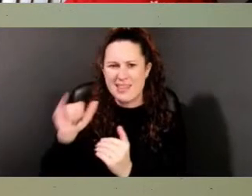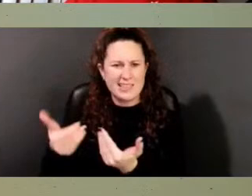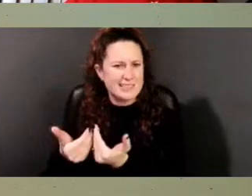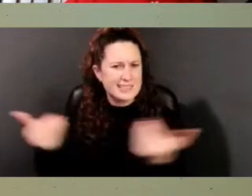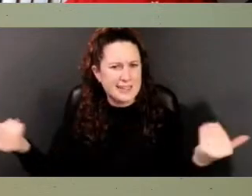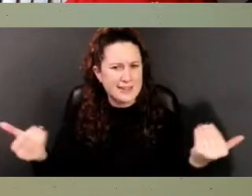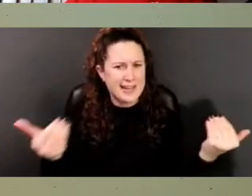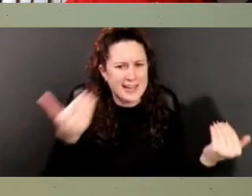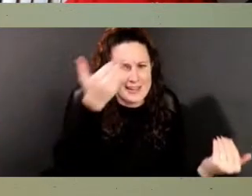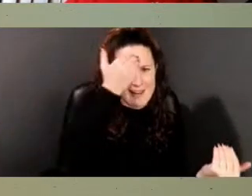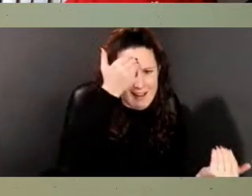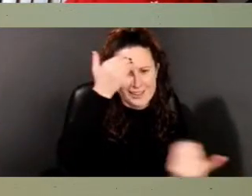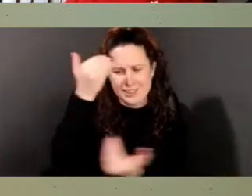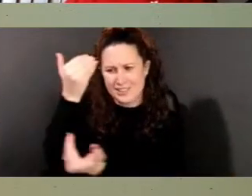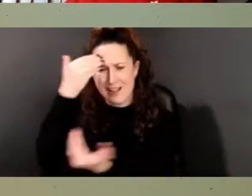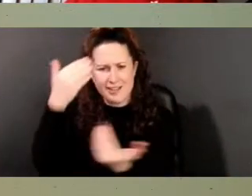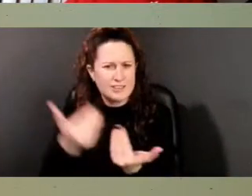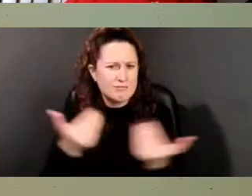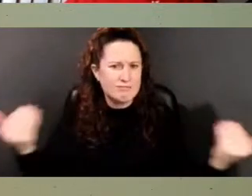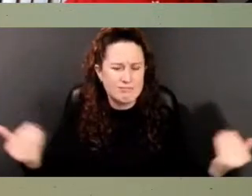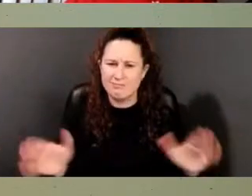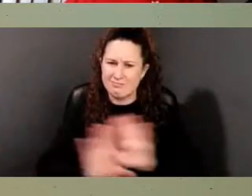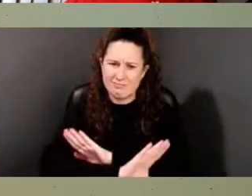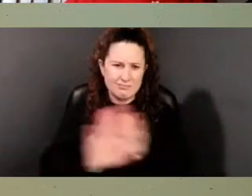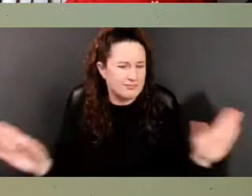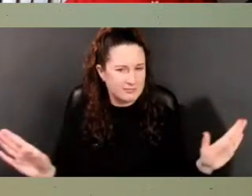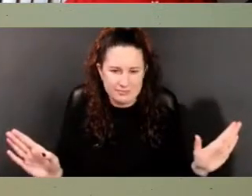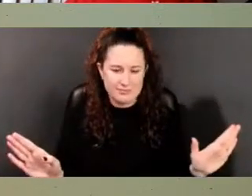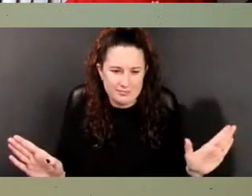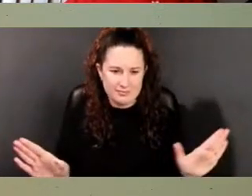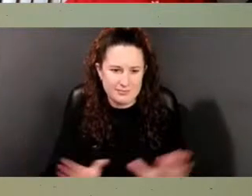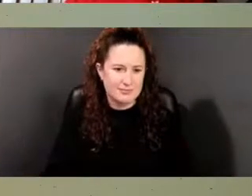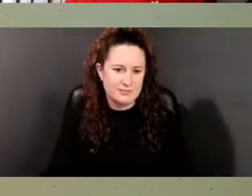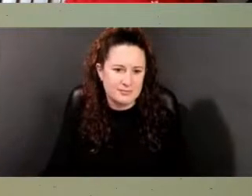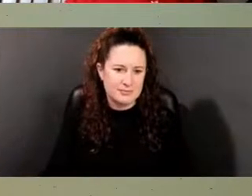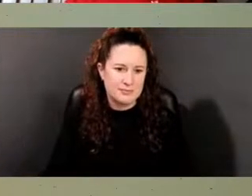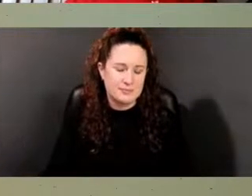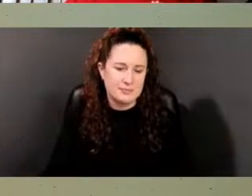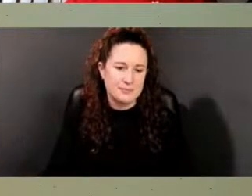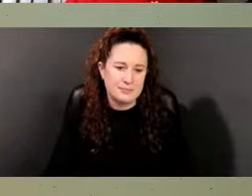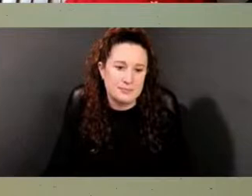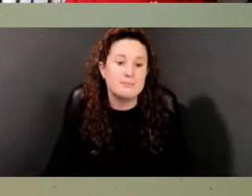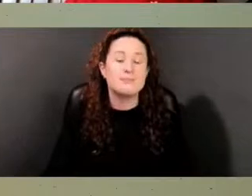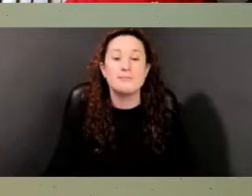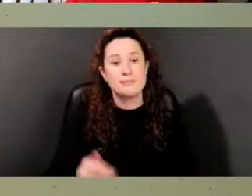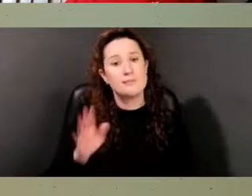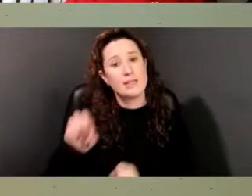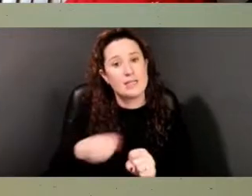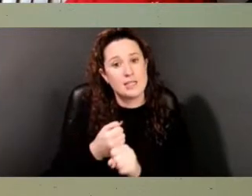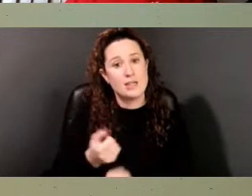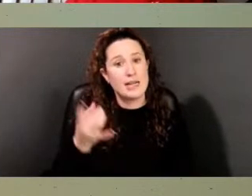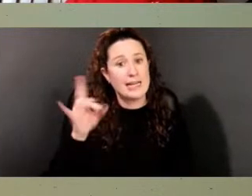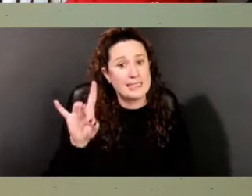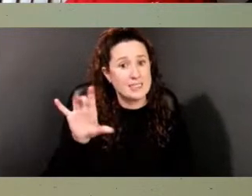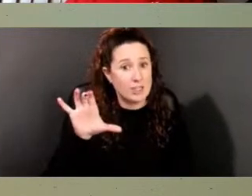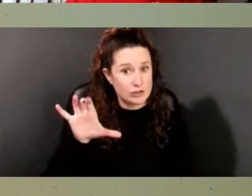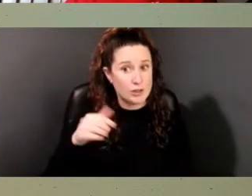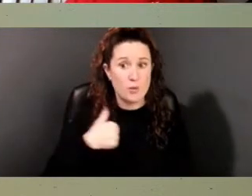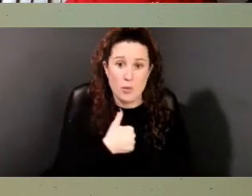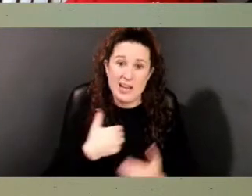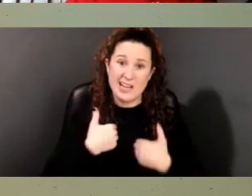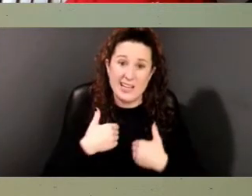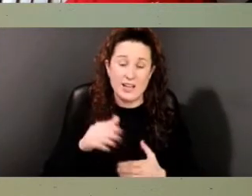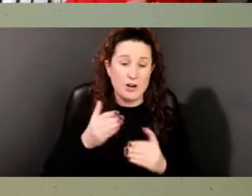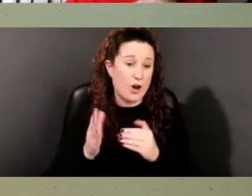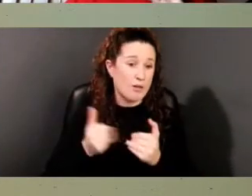this benevolent history story. Like I said, by 1800, there were about 6,000 people